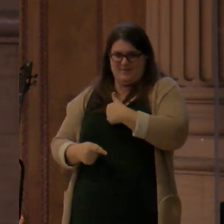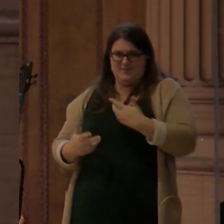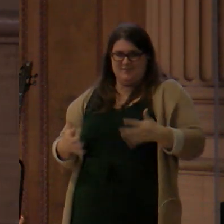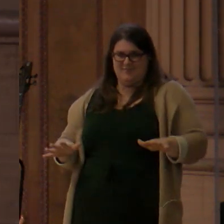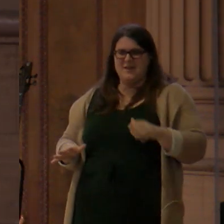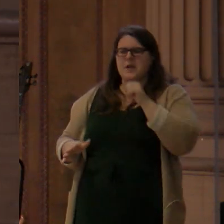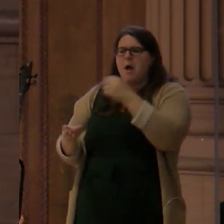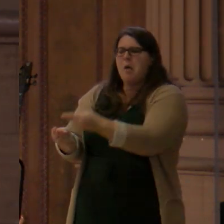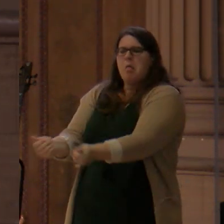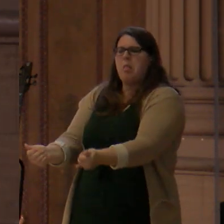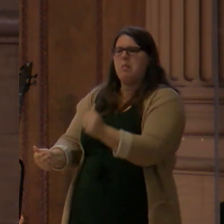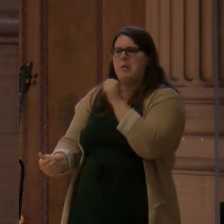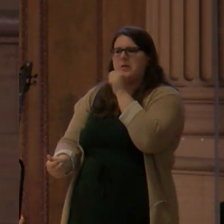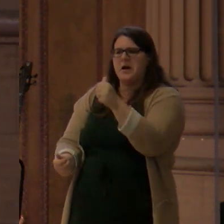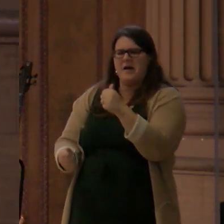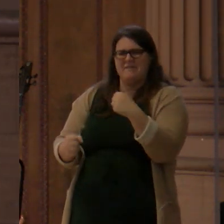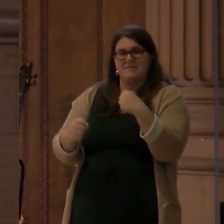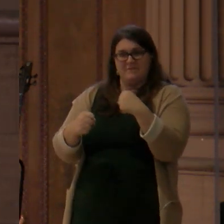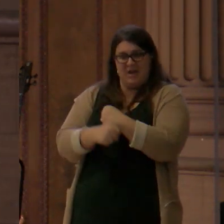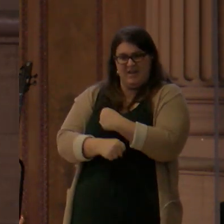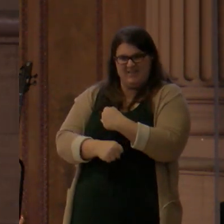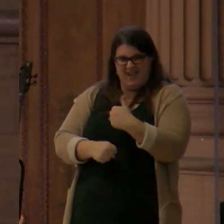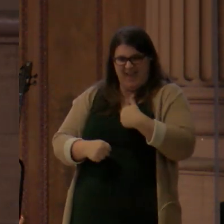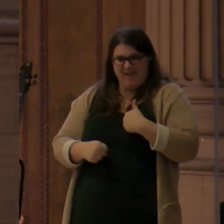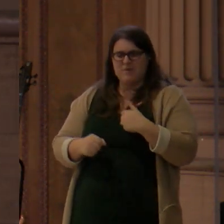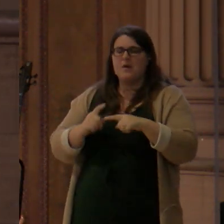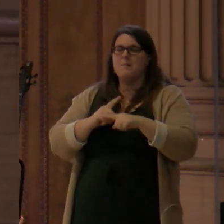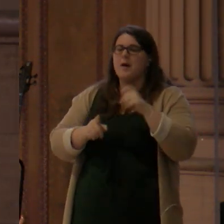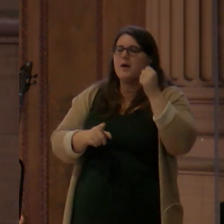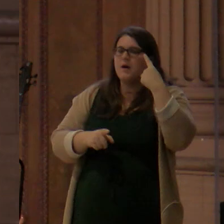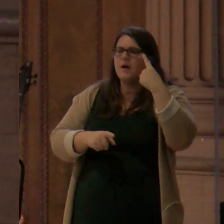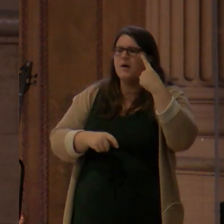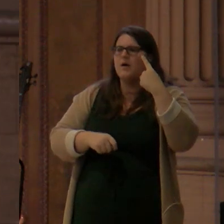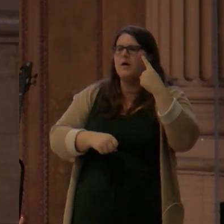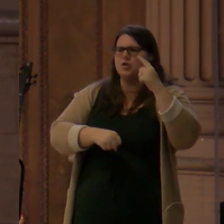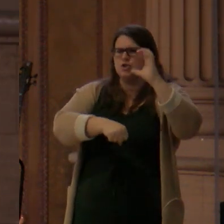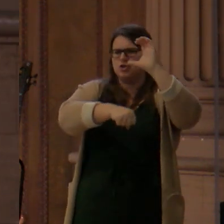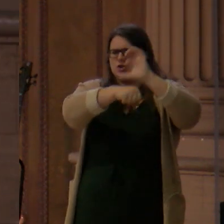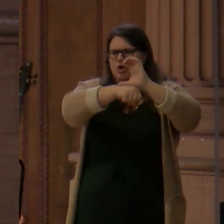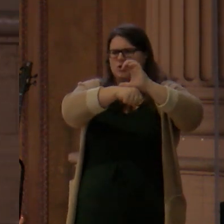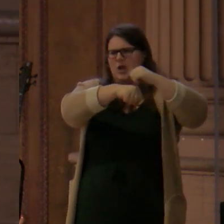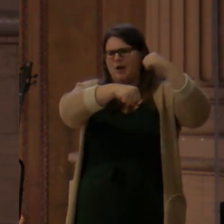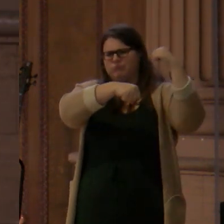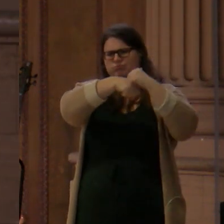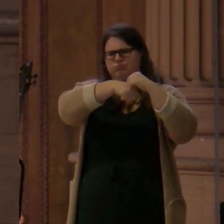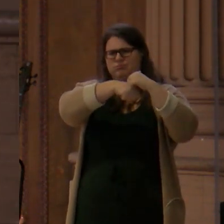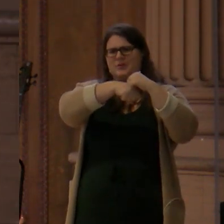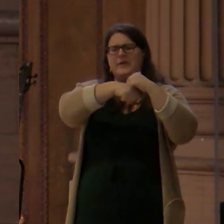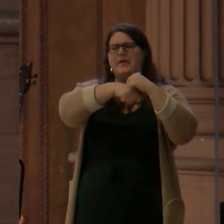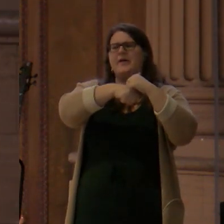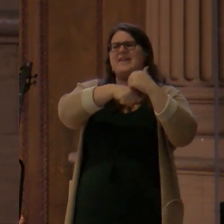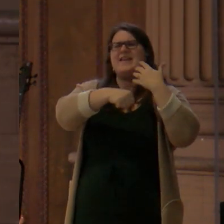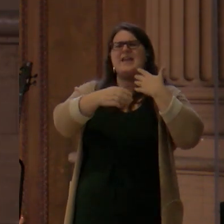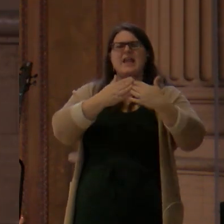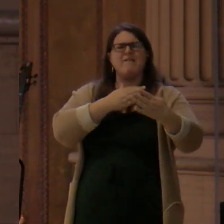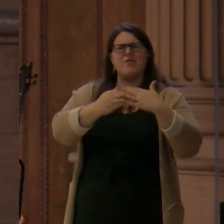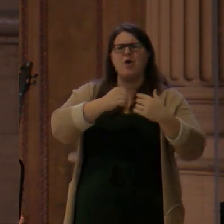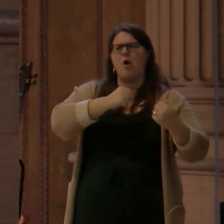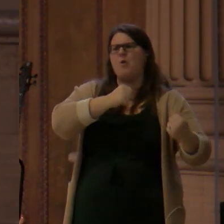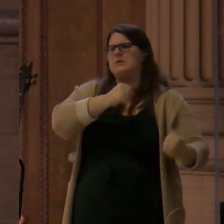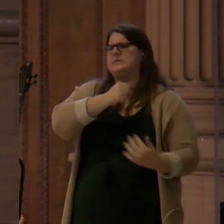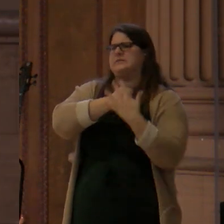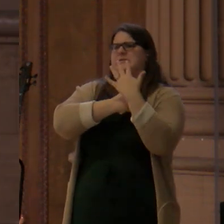more than conquerors through him who loved us. For I'm sure that neither death nor life